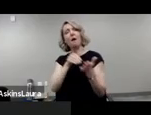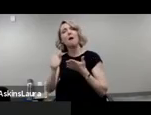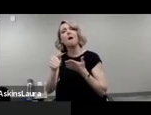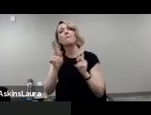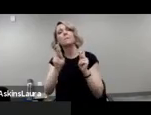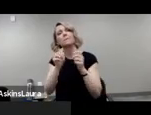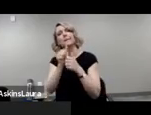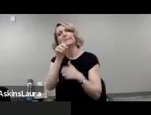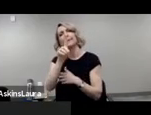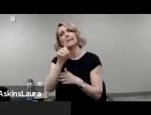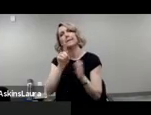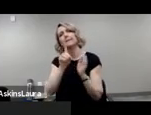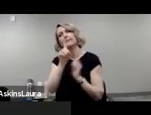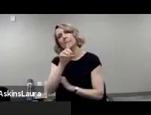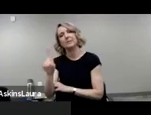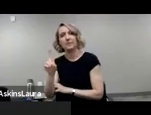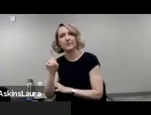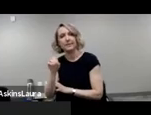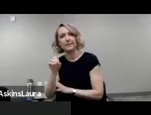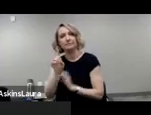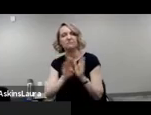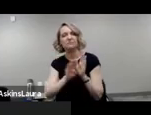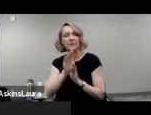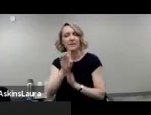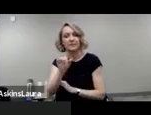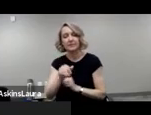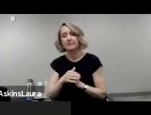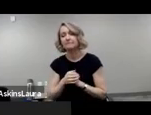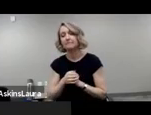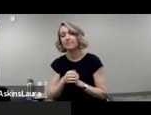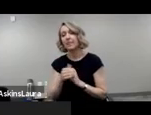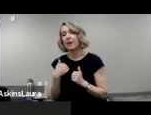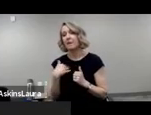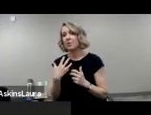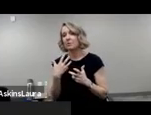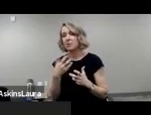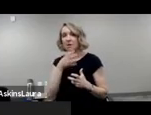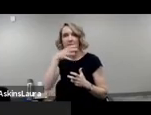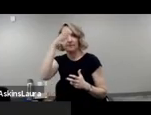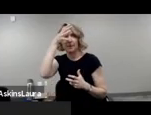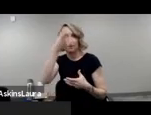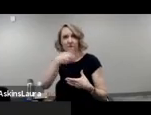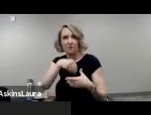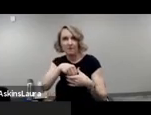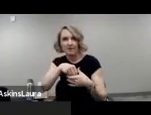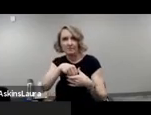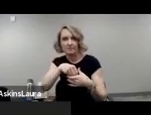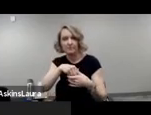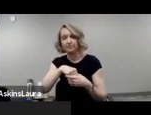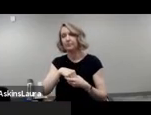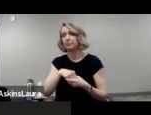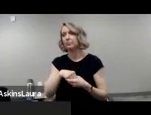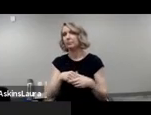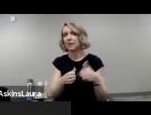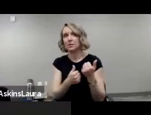disabilities have intense parent involvement. And so it is to ensure